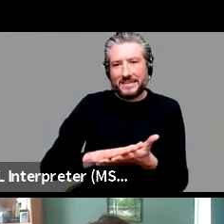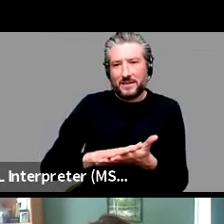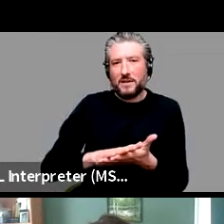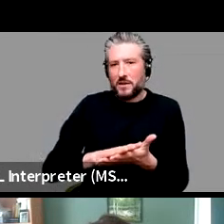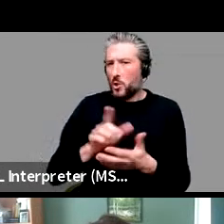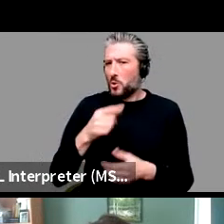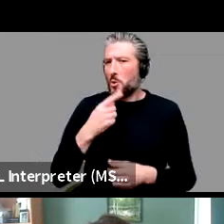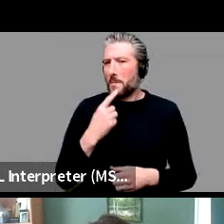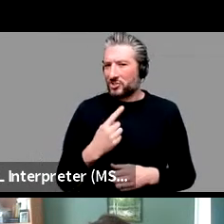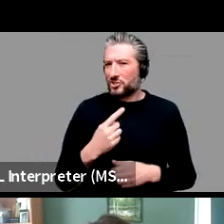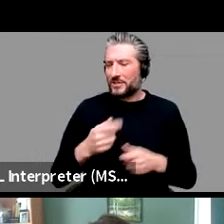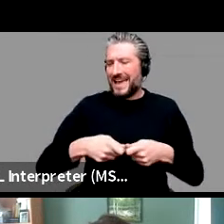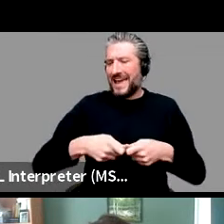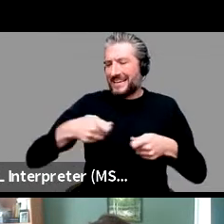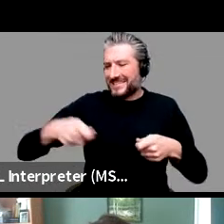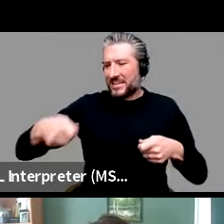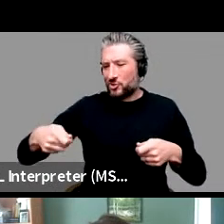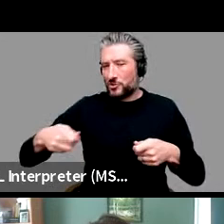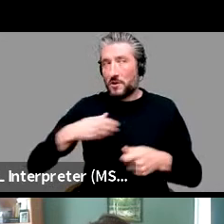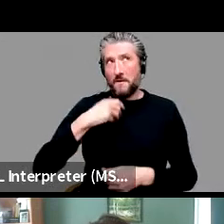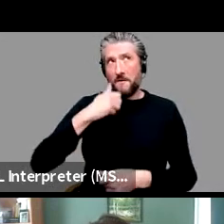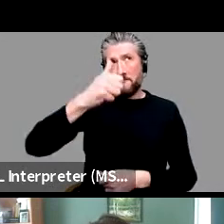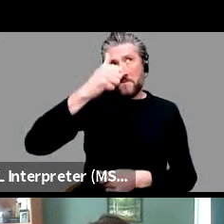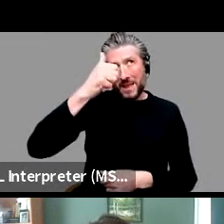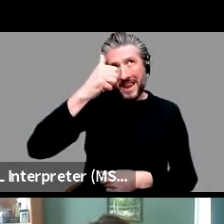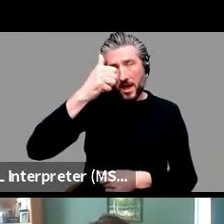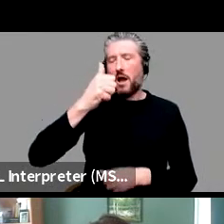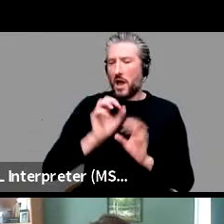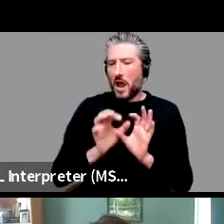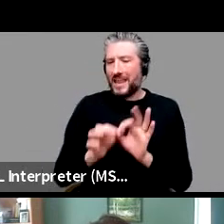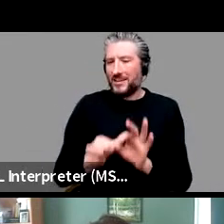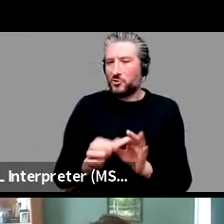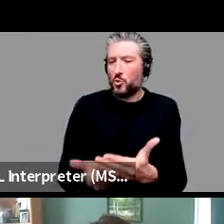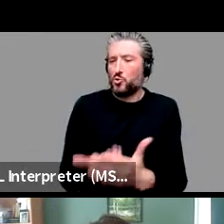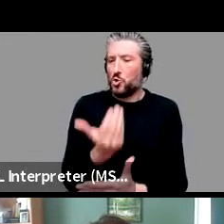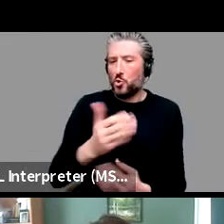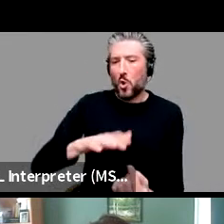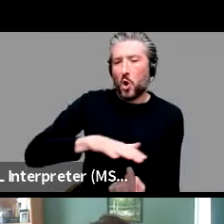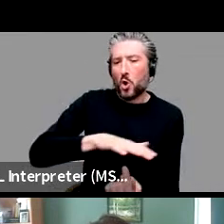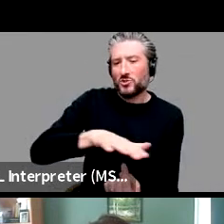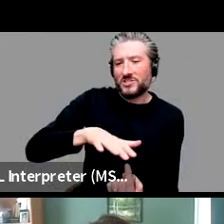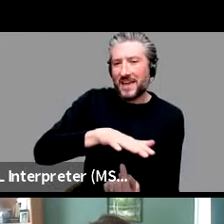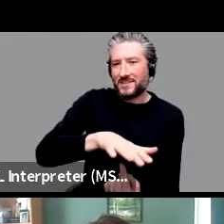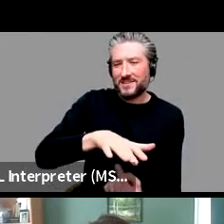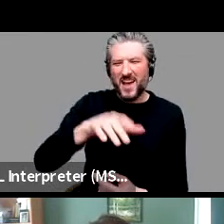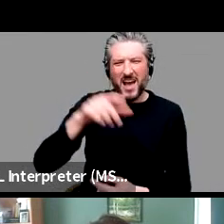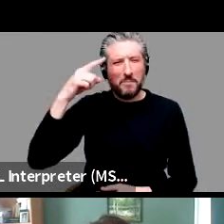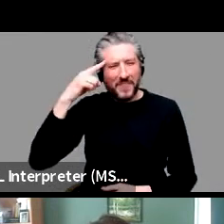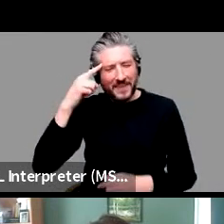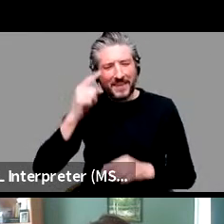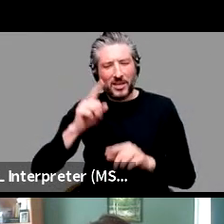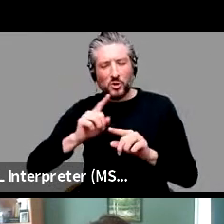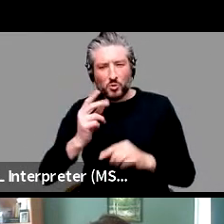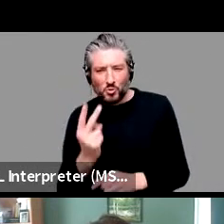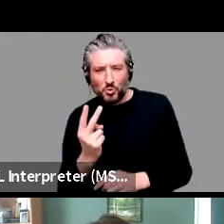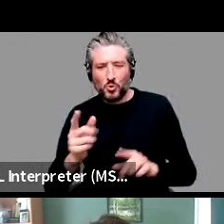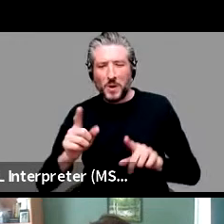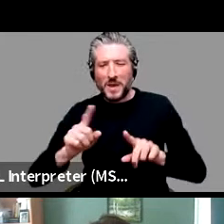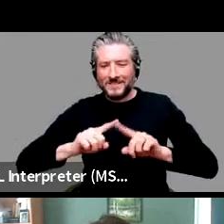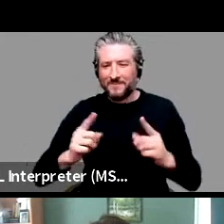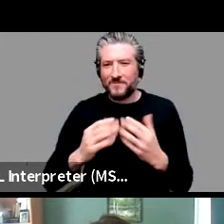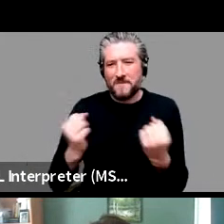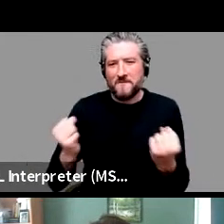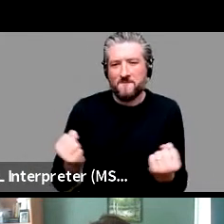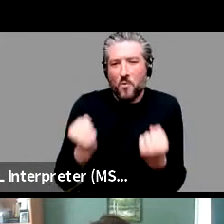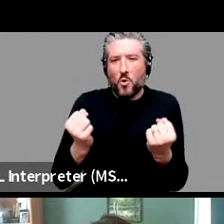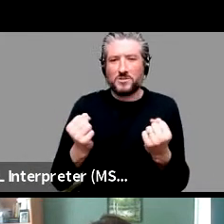the familiar to new context, because that's, that's about pushing out. And I can feel like sort of two forces at work together here. And I was just wondering what your thoughts